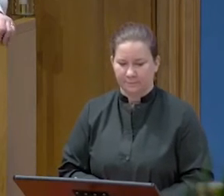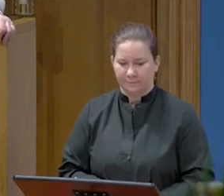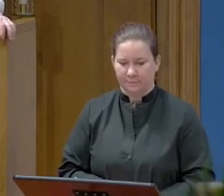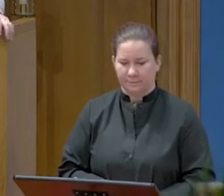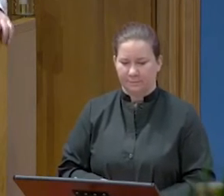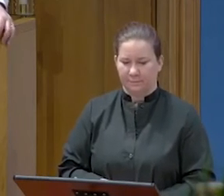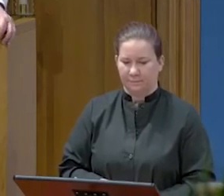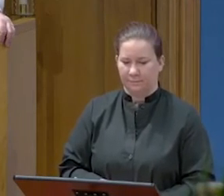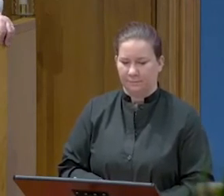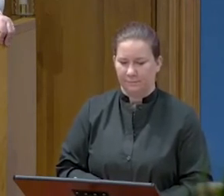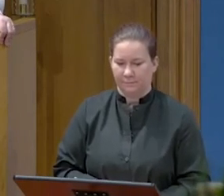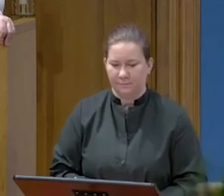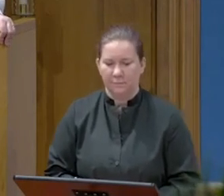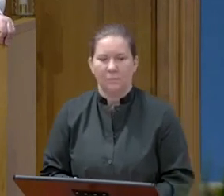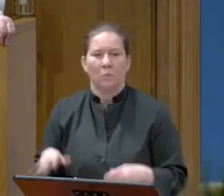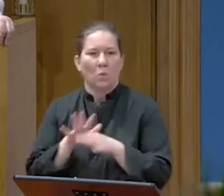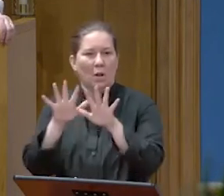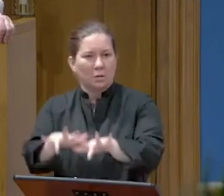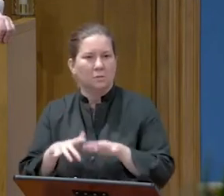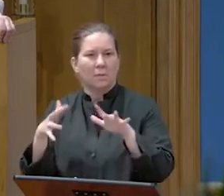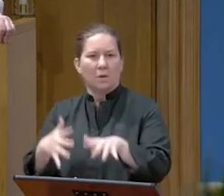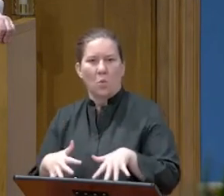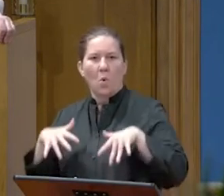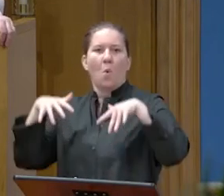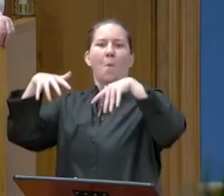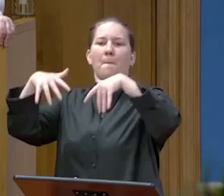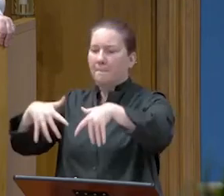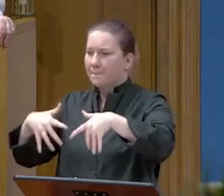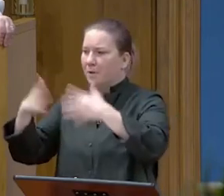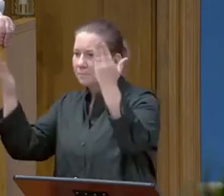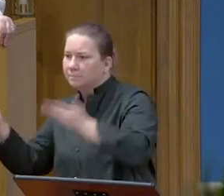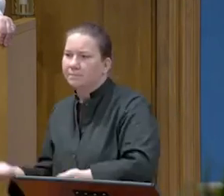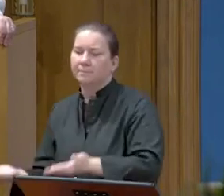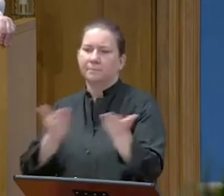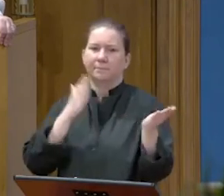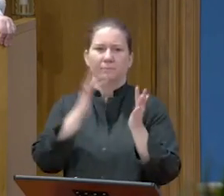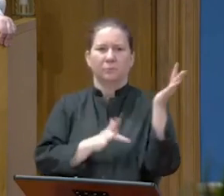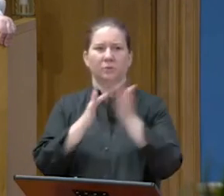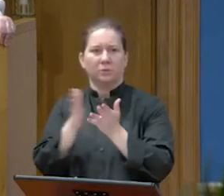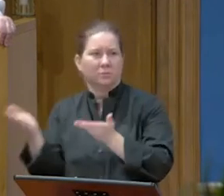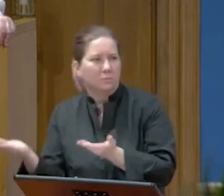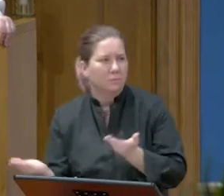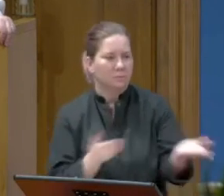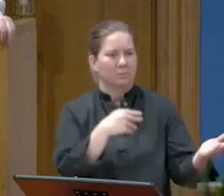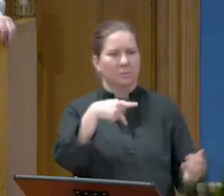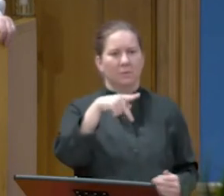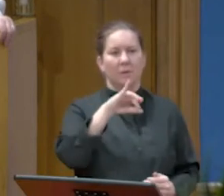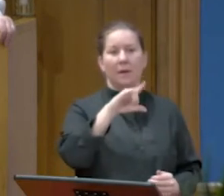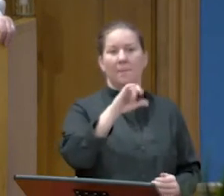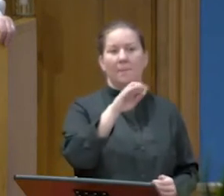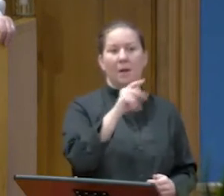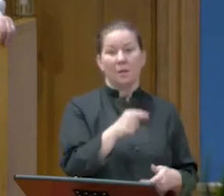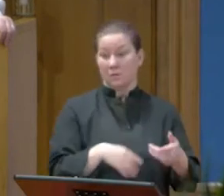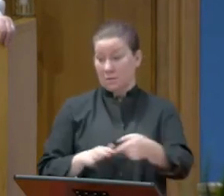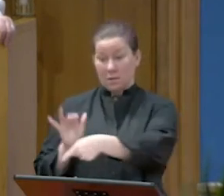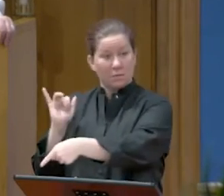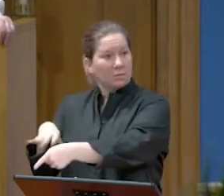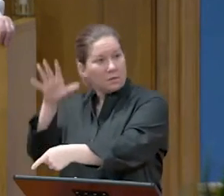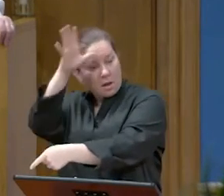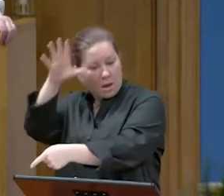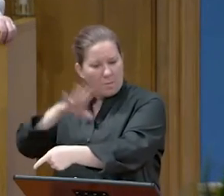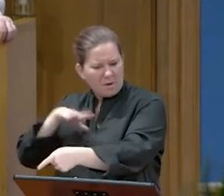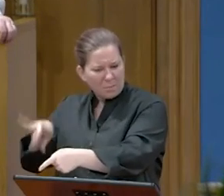as a body and brought Jesus before Pilate. They began to accuse him, saying, We found this man